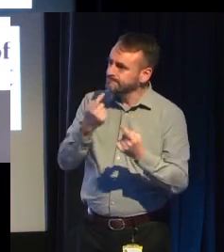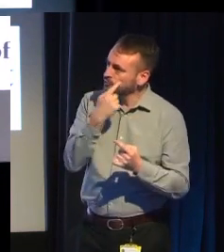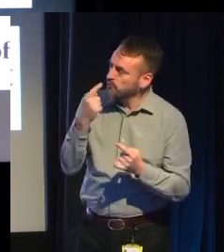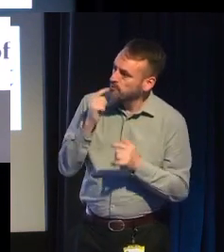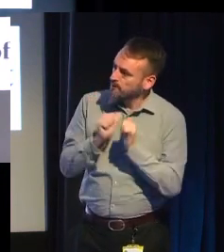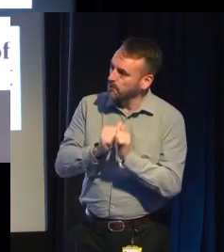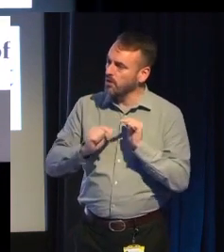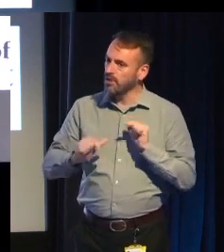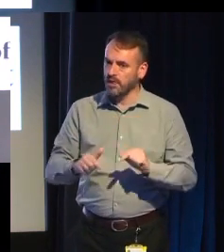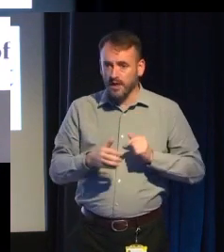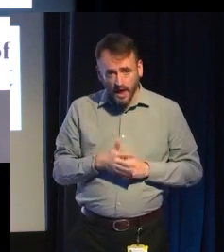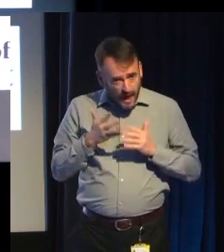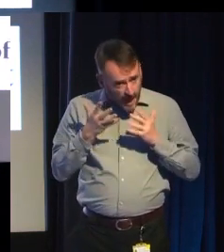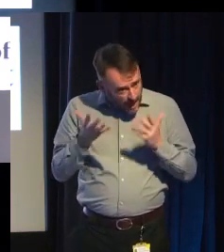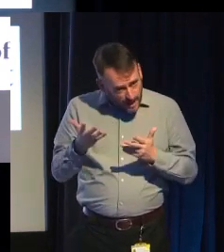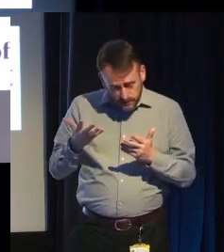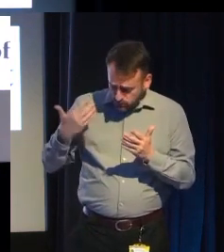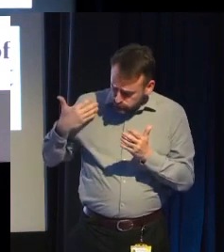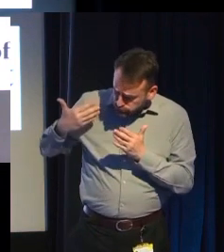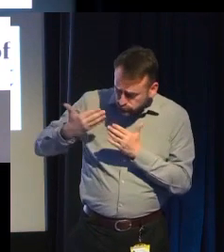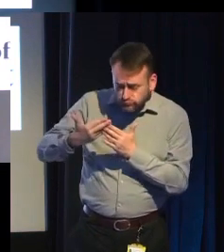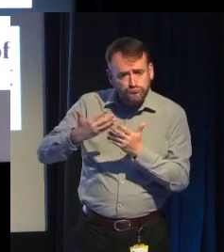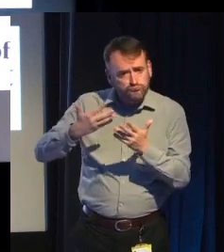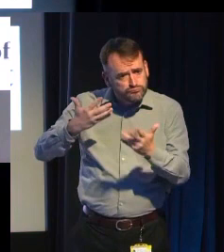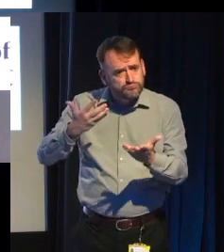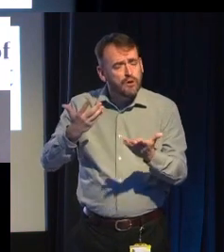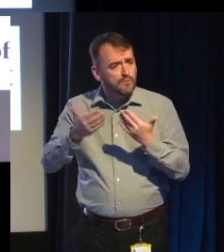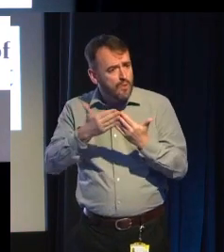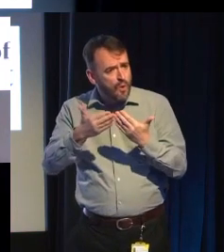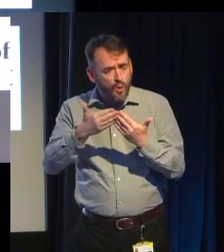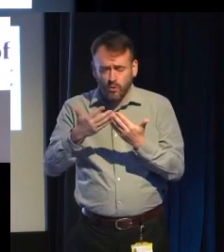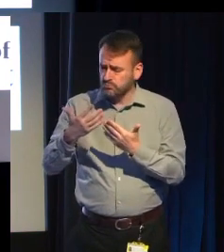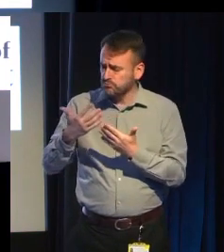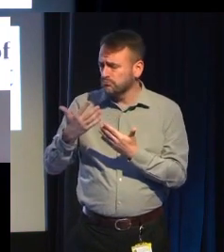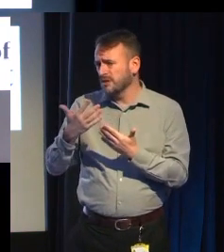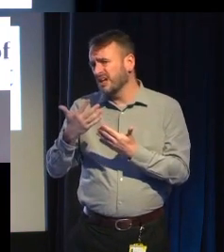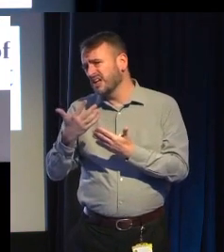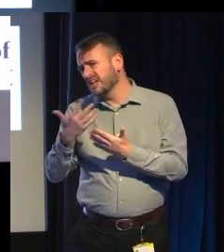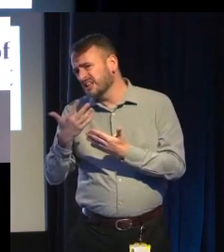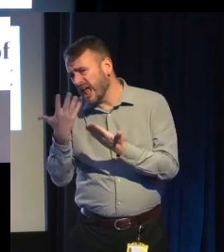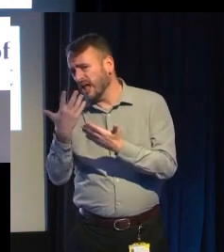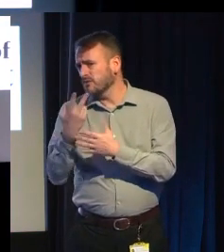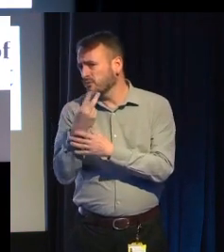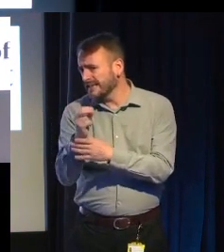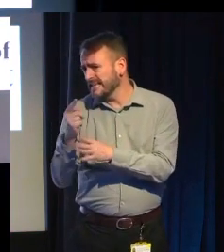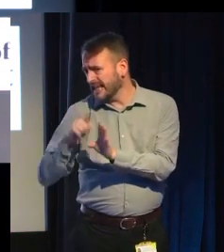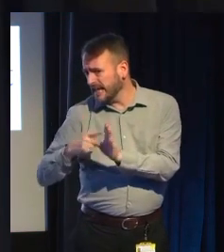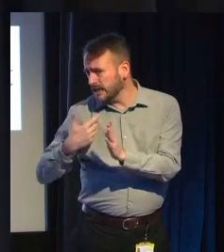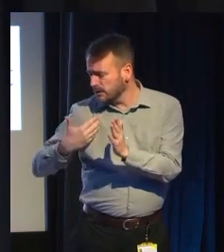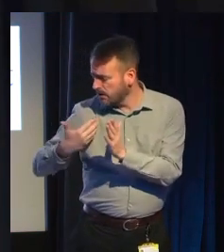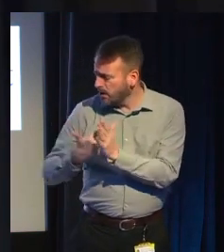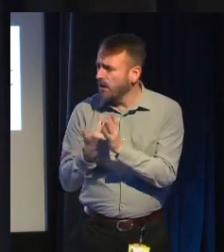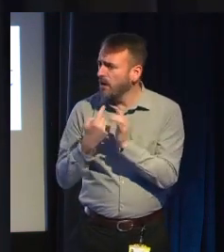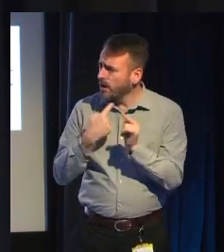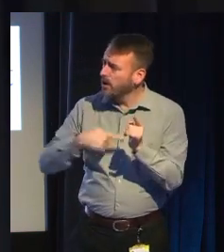cultural legitimacy over the last decade or two. But it makes me